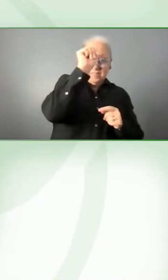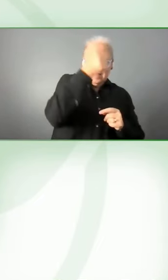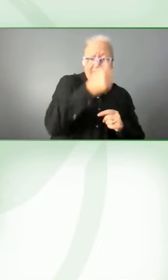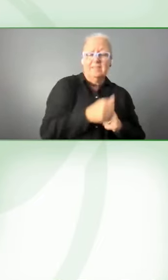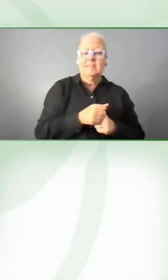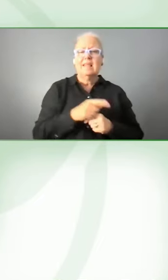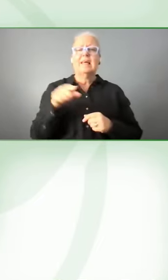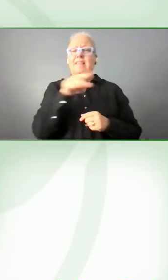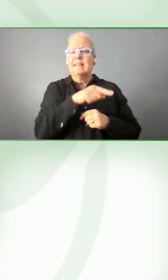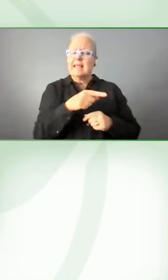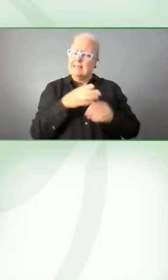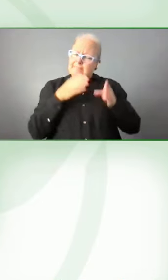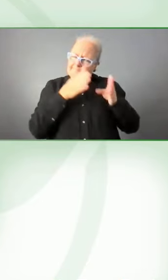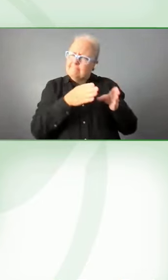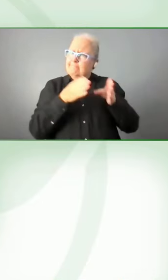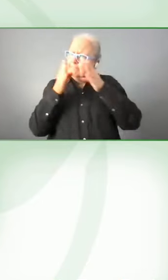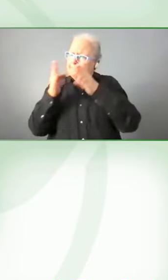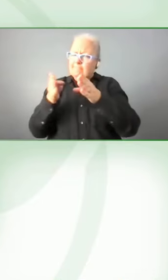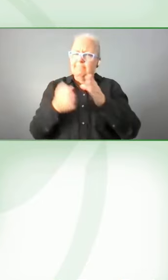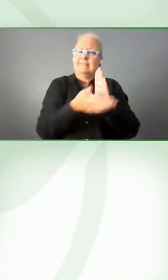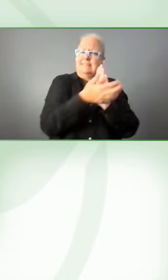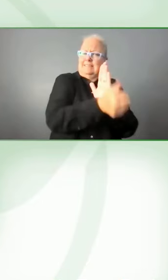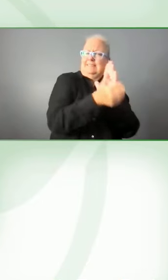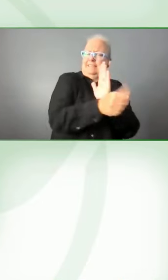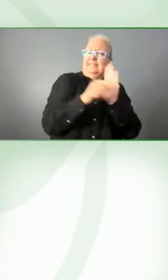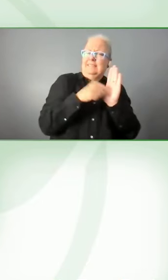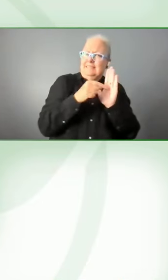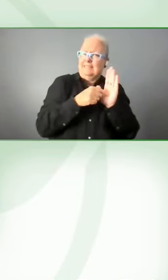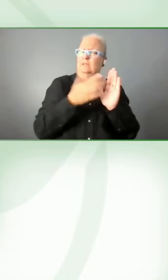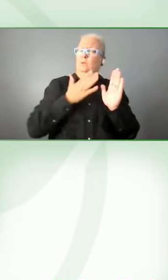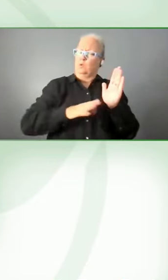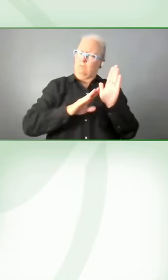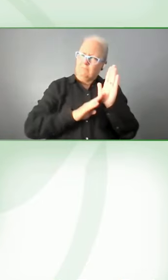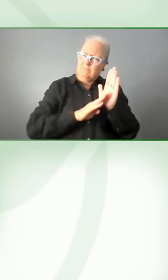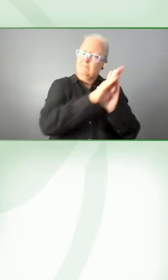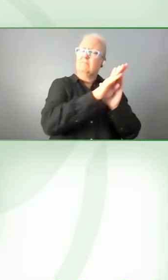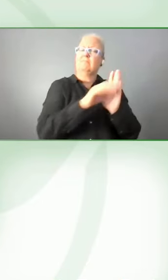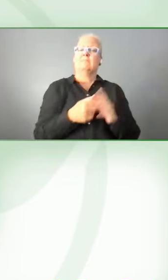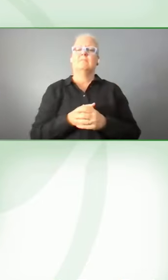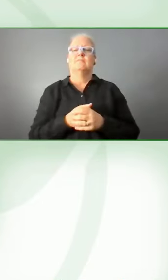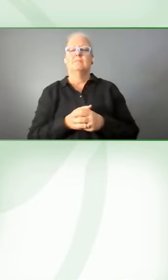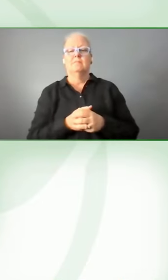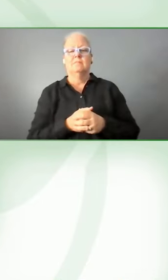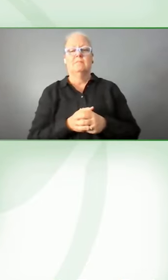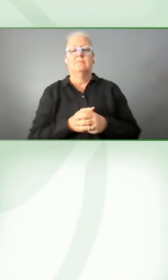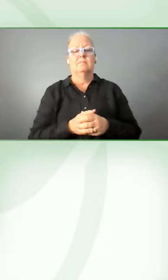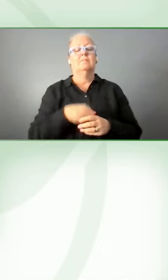and adding bookshare content that has